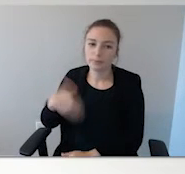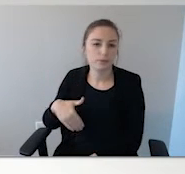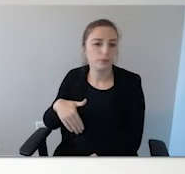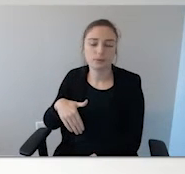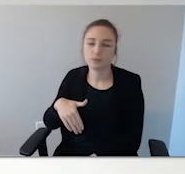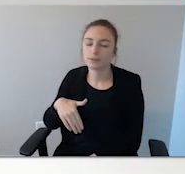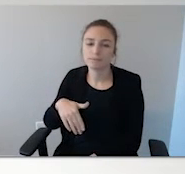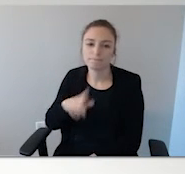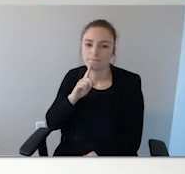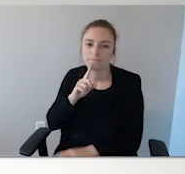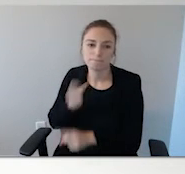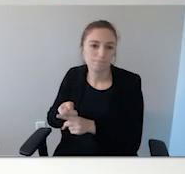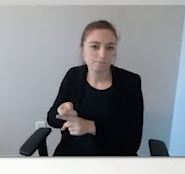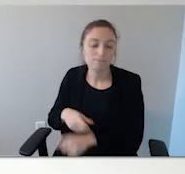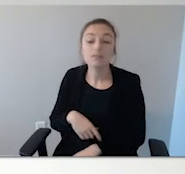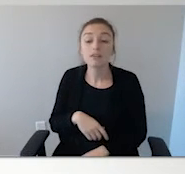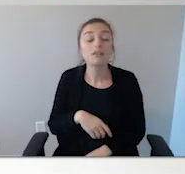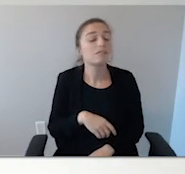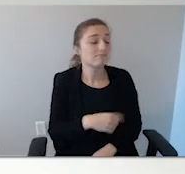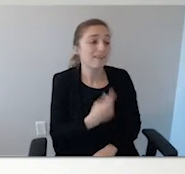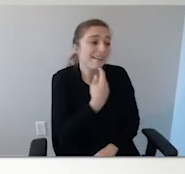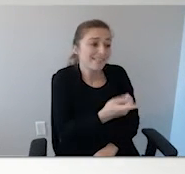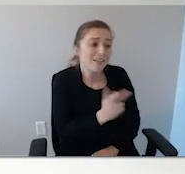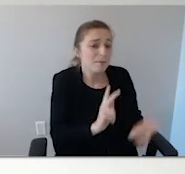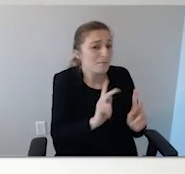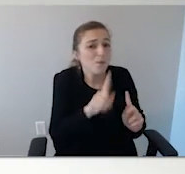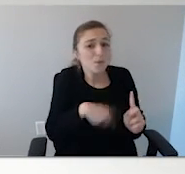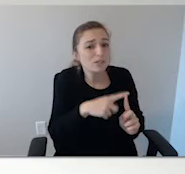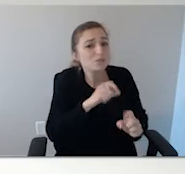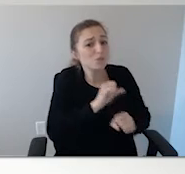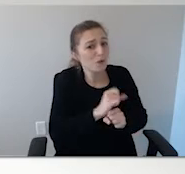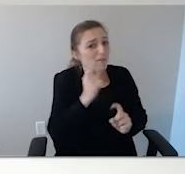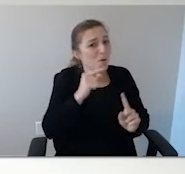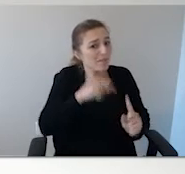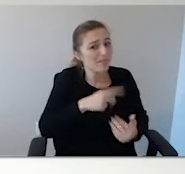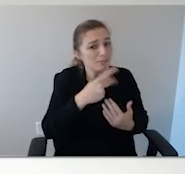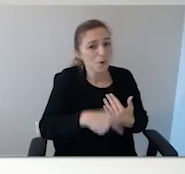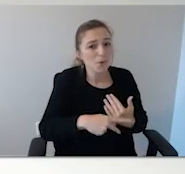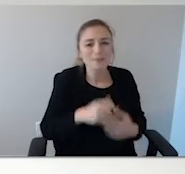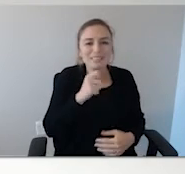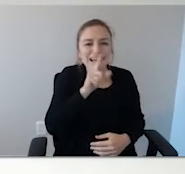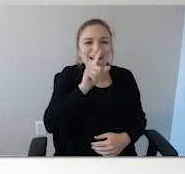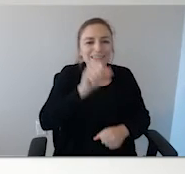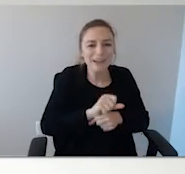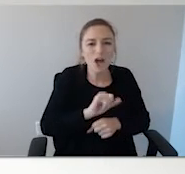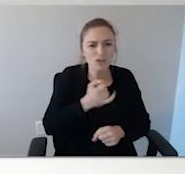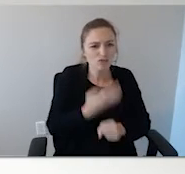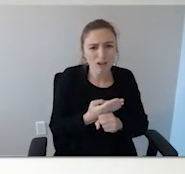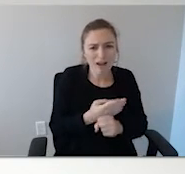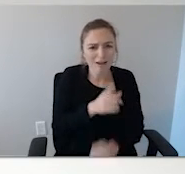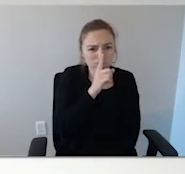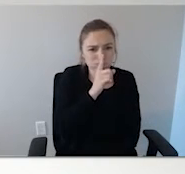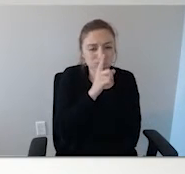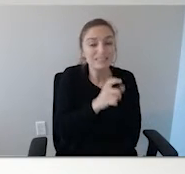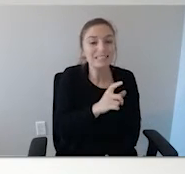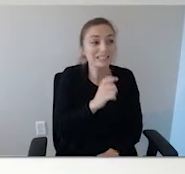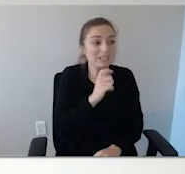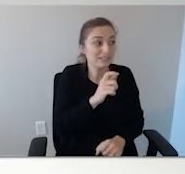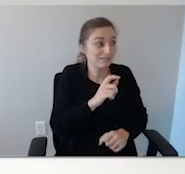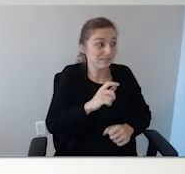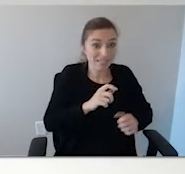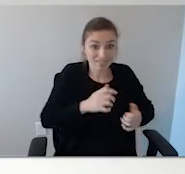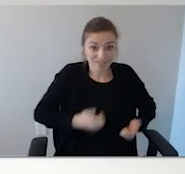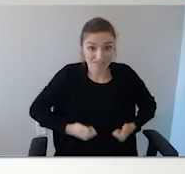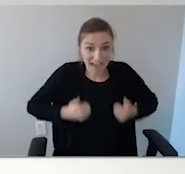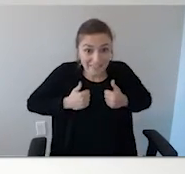a difference. I tell people when you work for Project Lifesaver International, it's not a job, it's a way of life. And you adapt yourself to it.